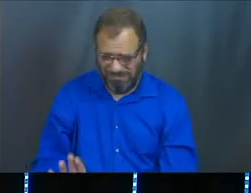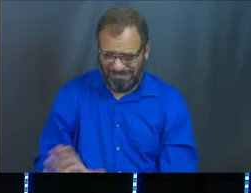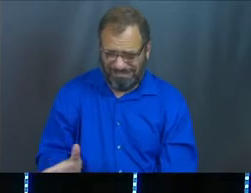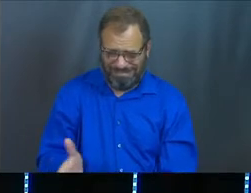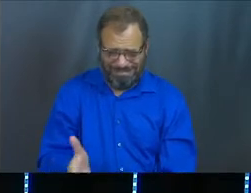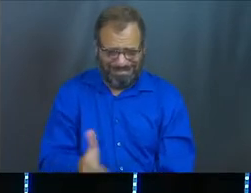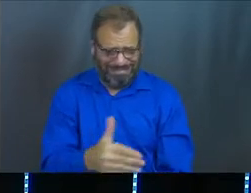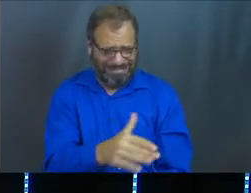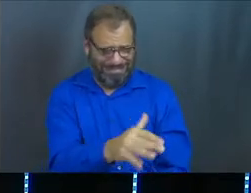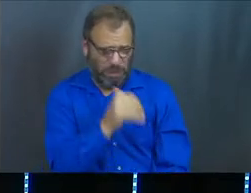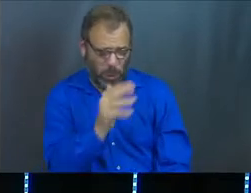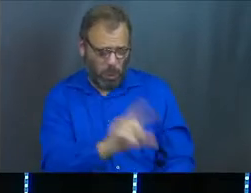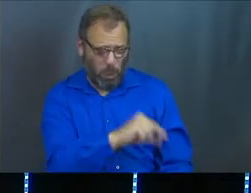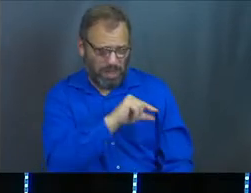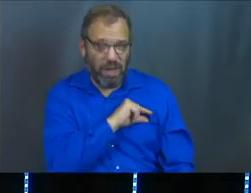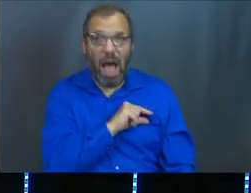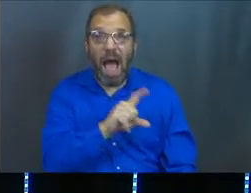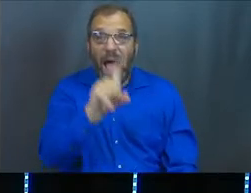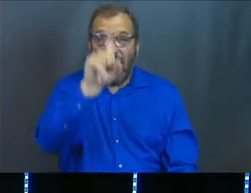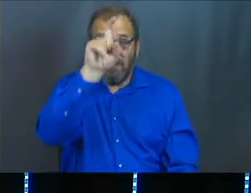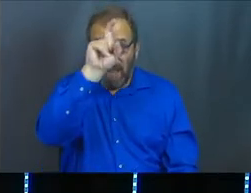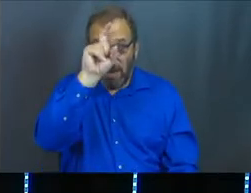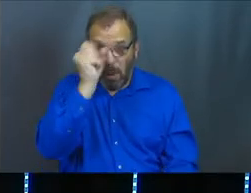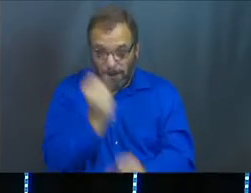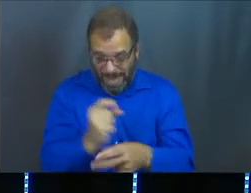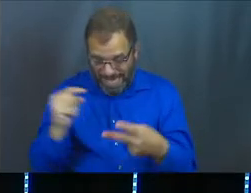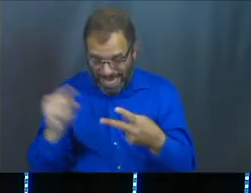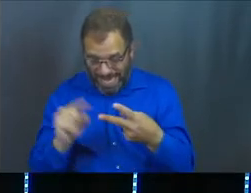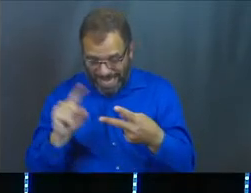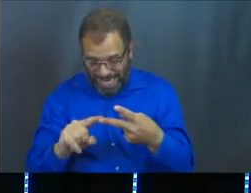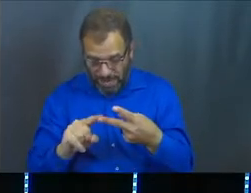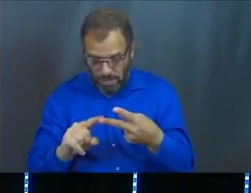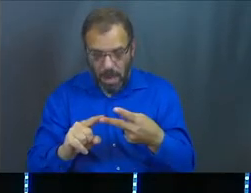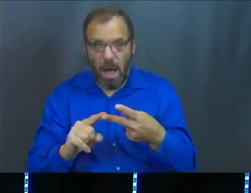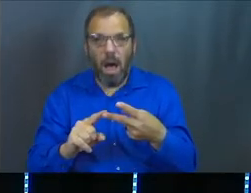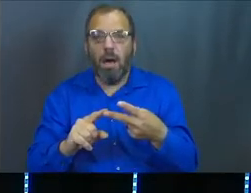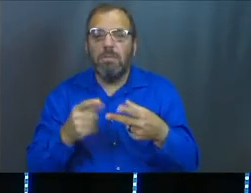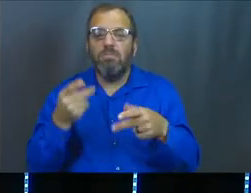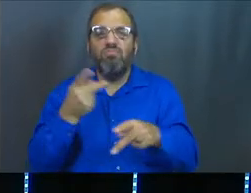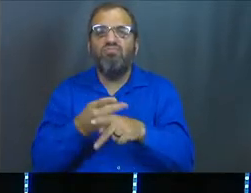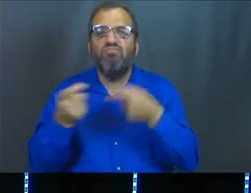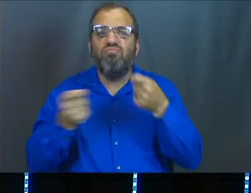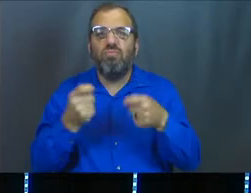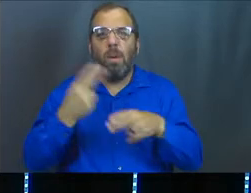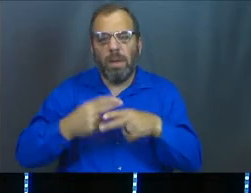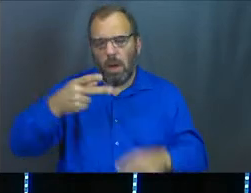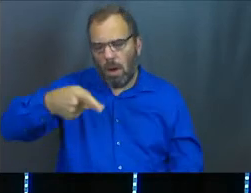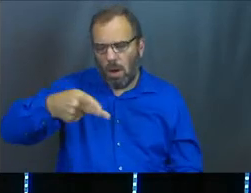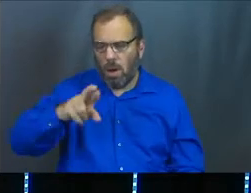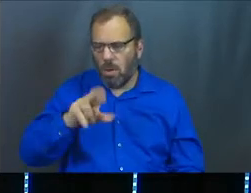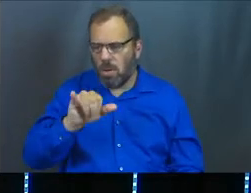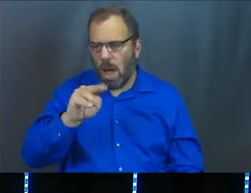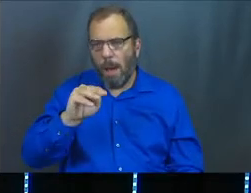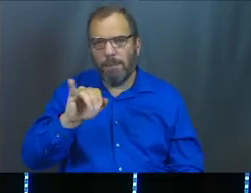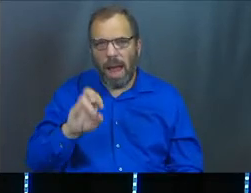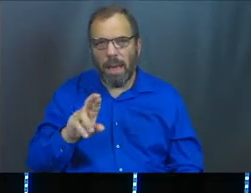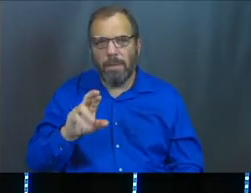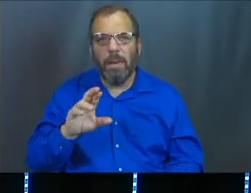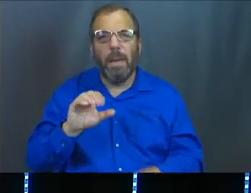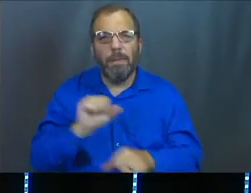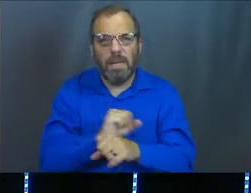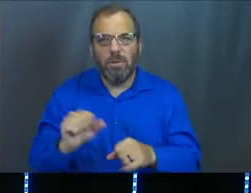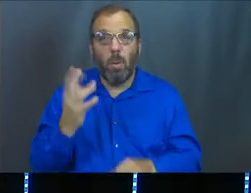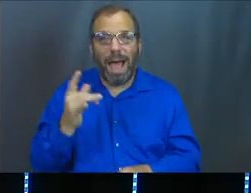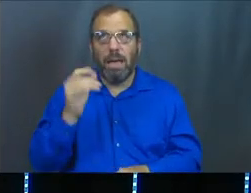Right? Pharaoh's about to make him prime minister of Egypt. Why? Because